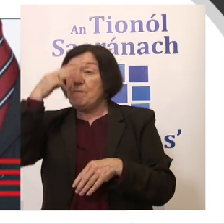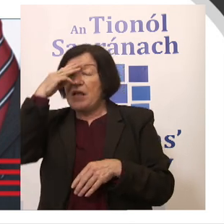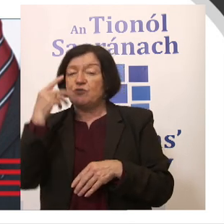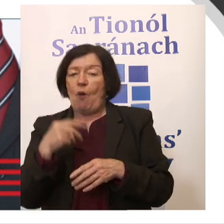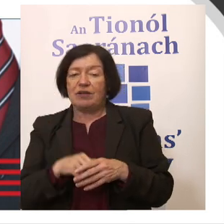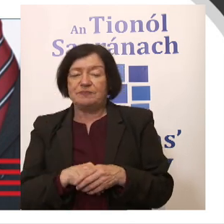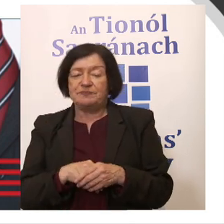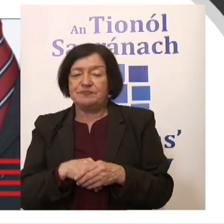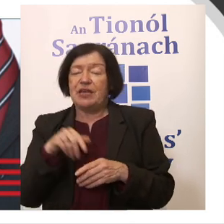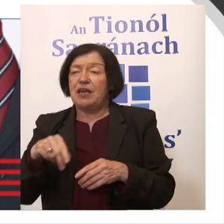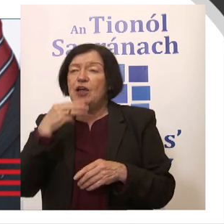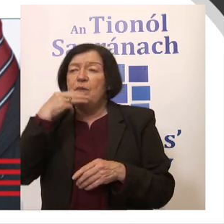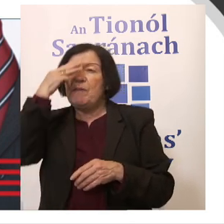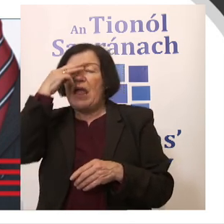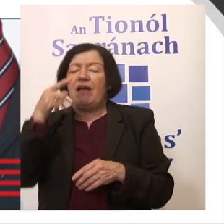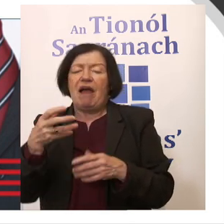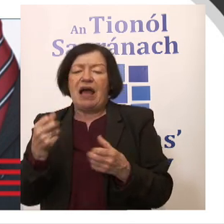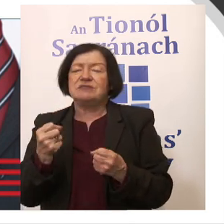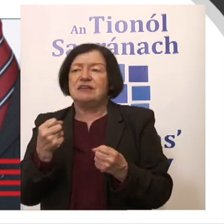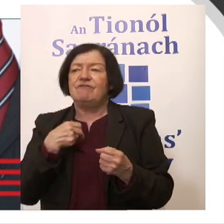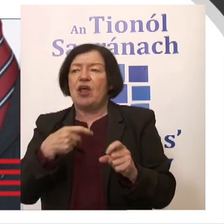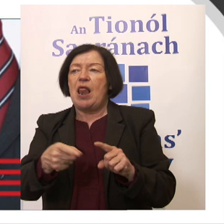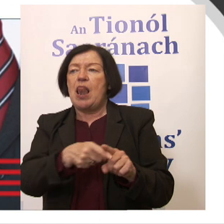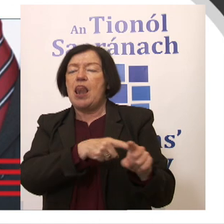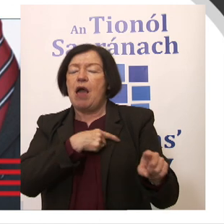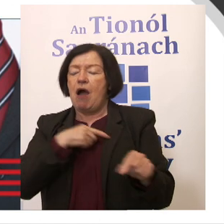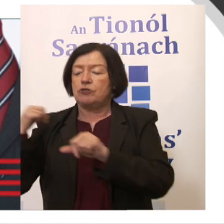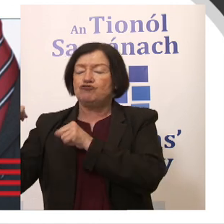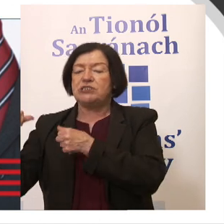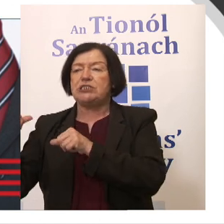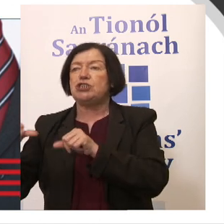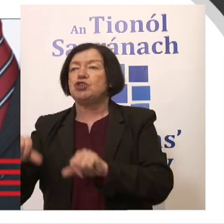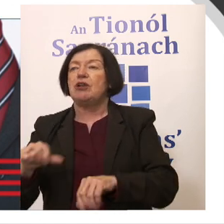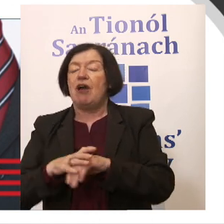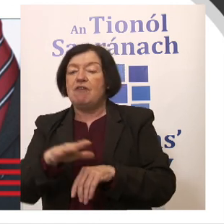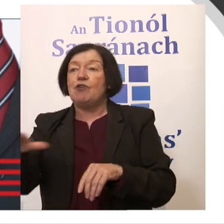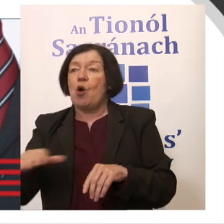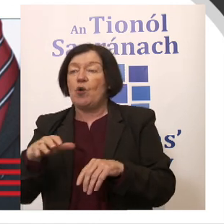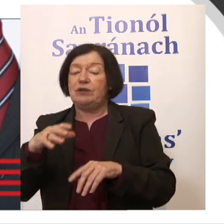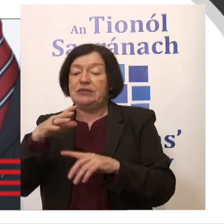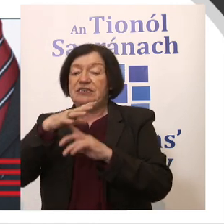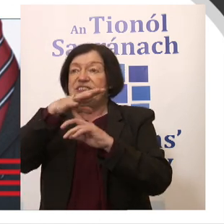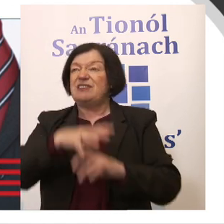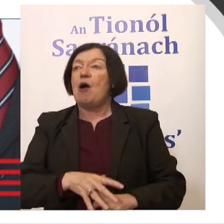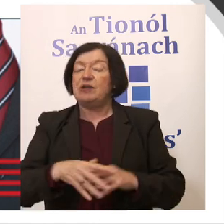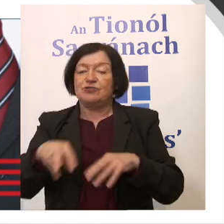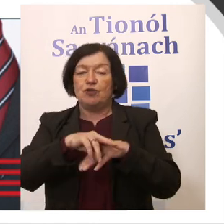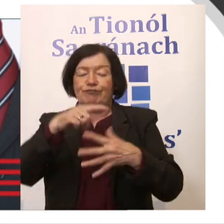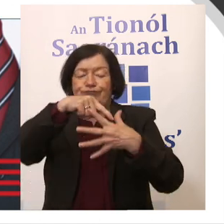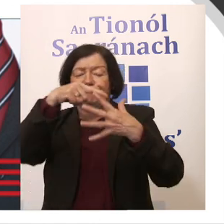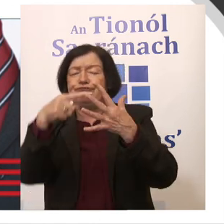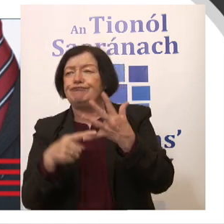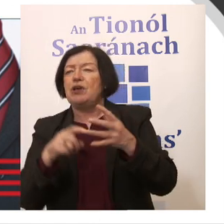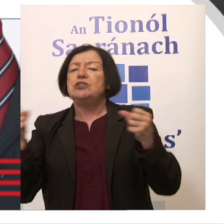And the US one has a very long tradition of local dominance of a whole range of social